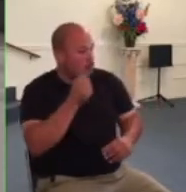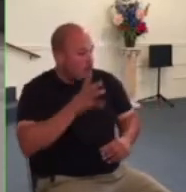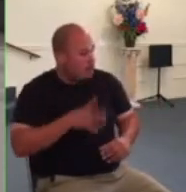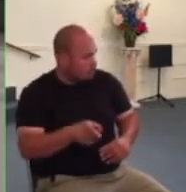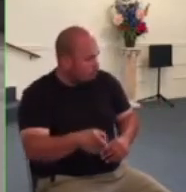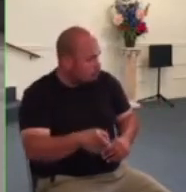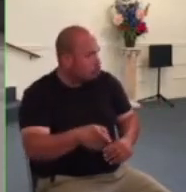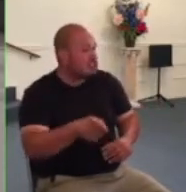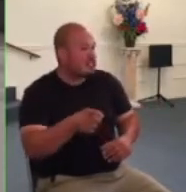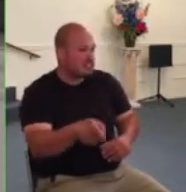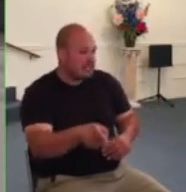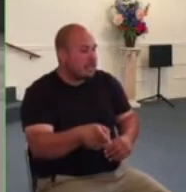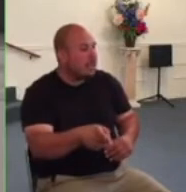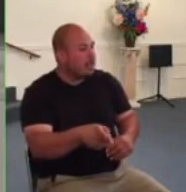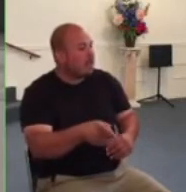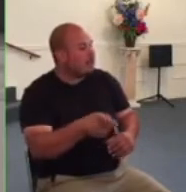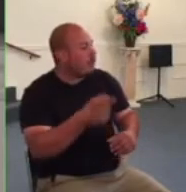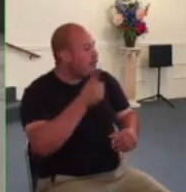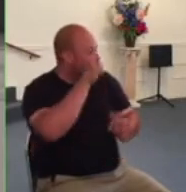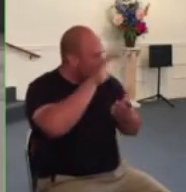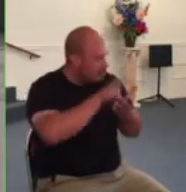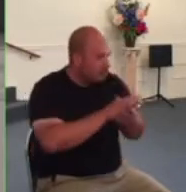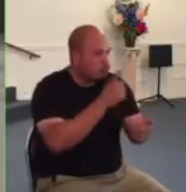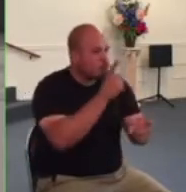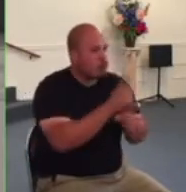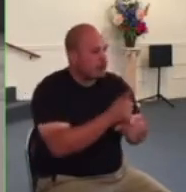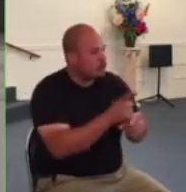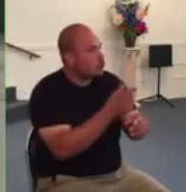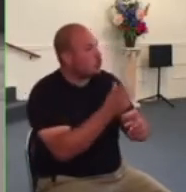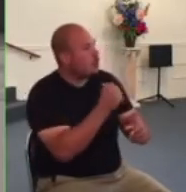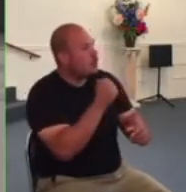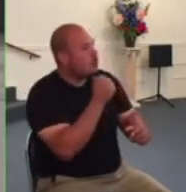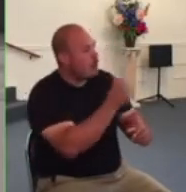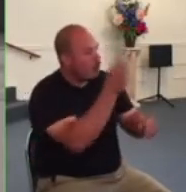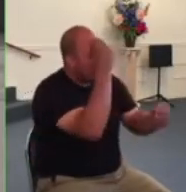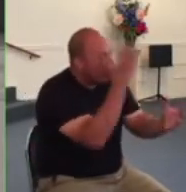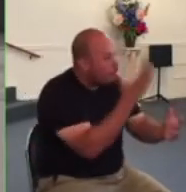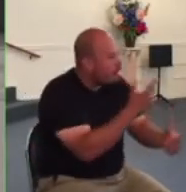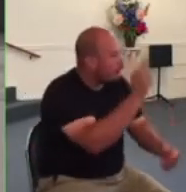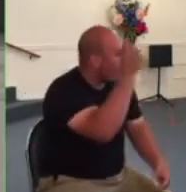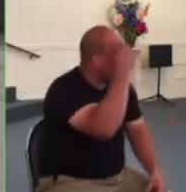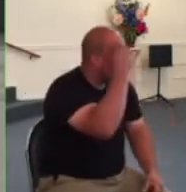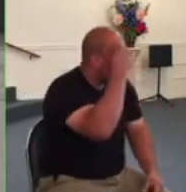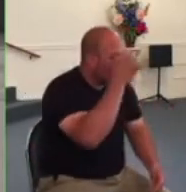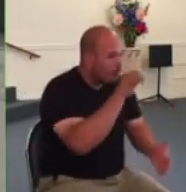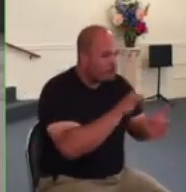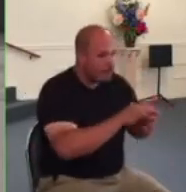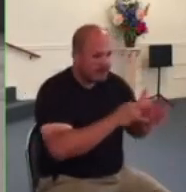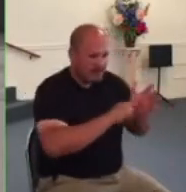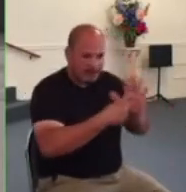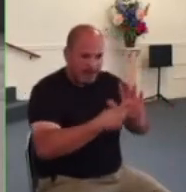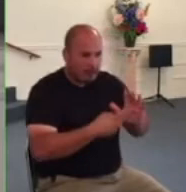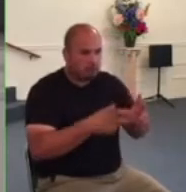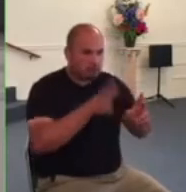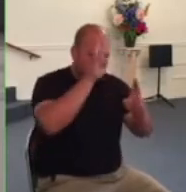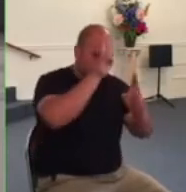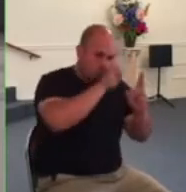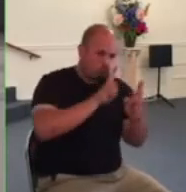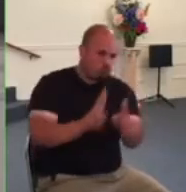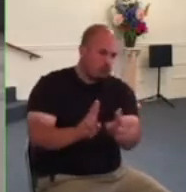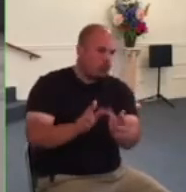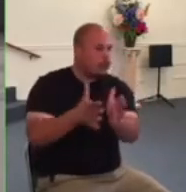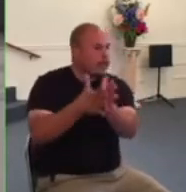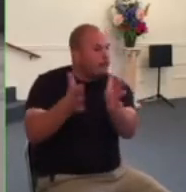government in holland but also because that was what she needed to do to show her love for her jewish neighbors in her